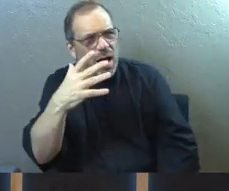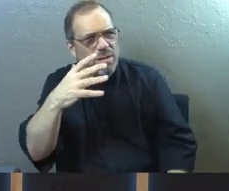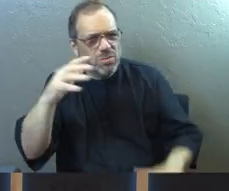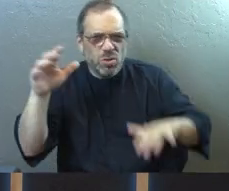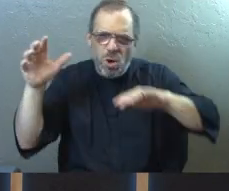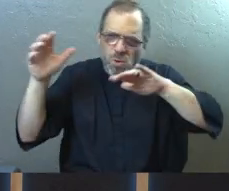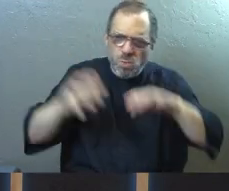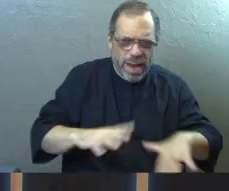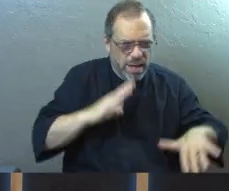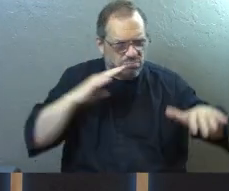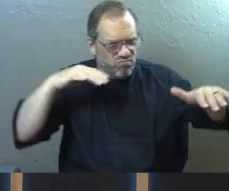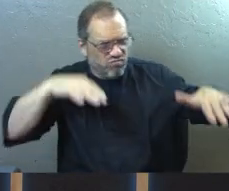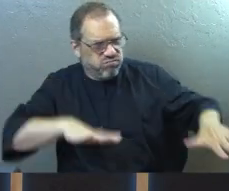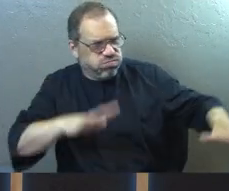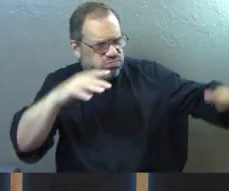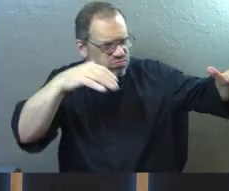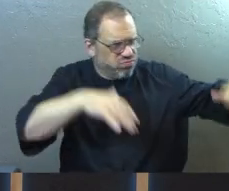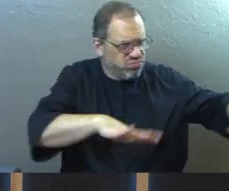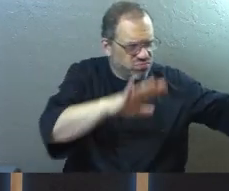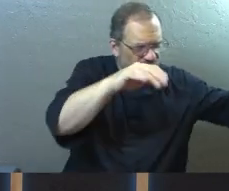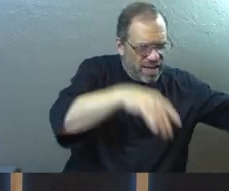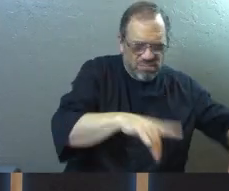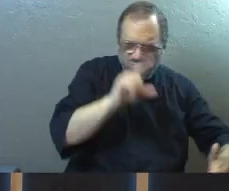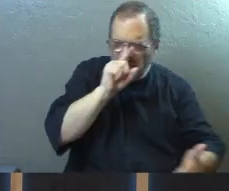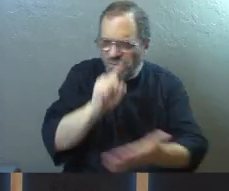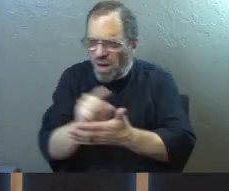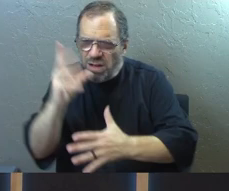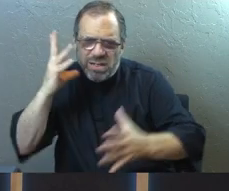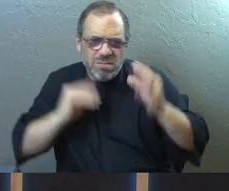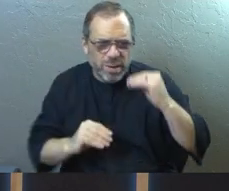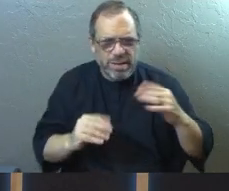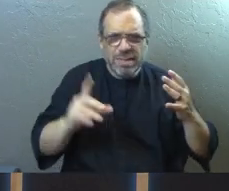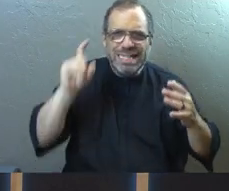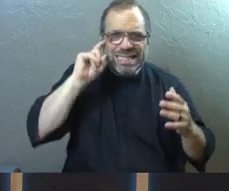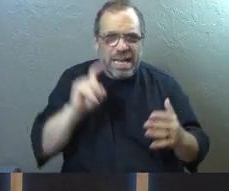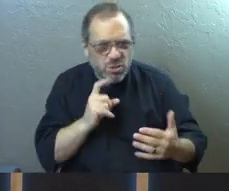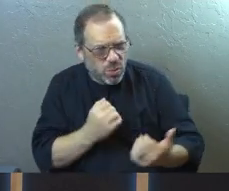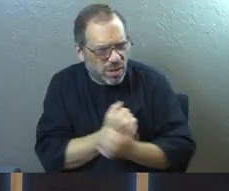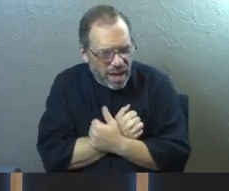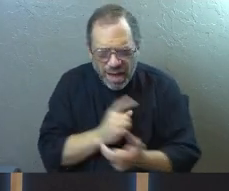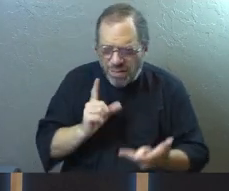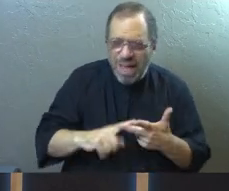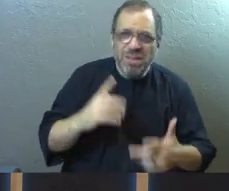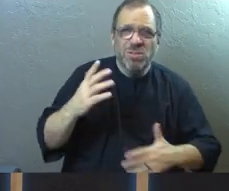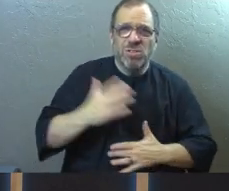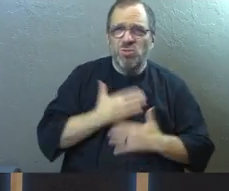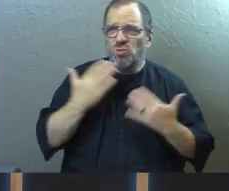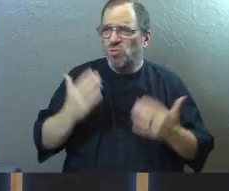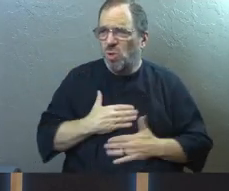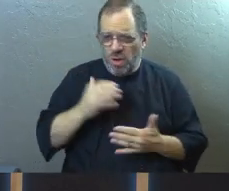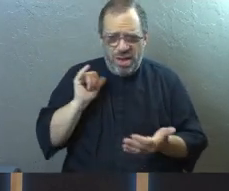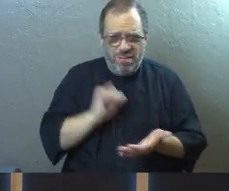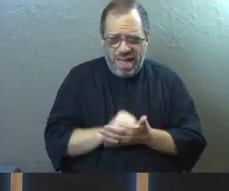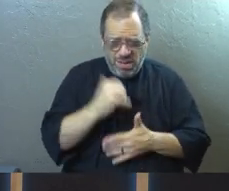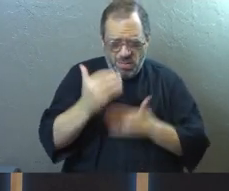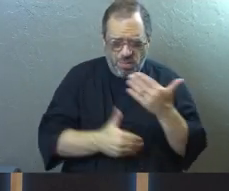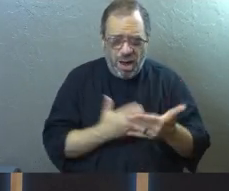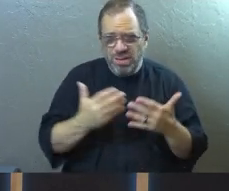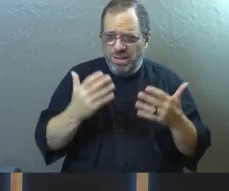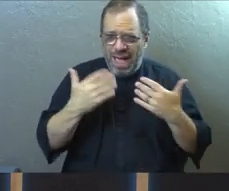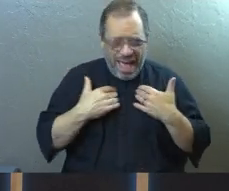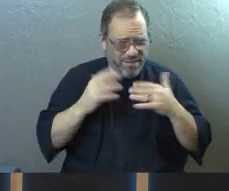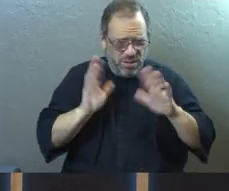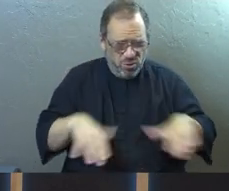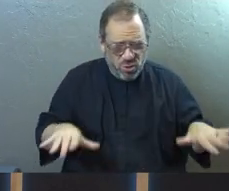oceans. And you're going to fall in love and experience sexual love and experience the joy of that process and the